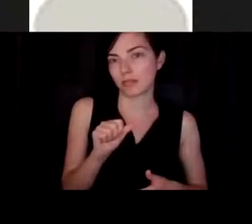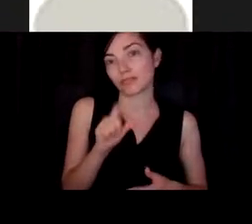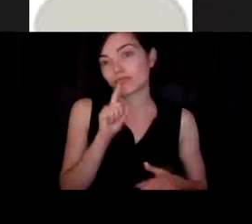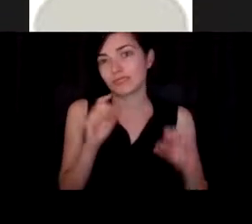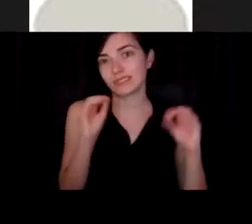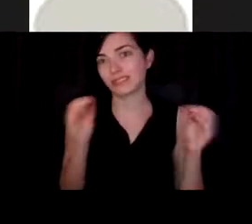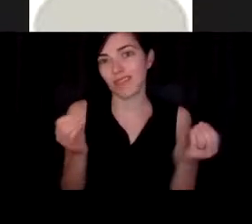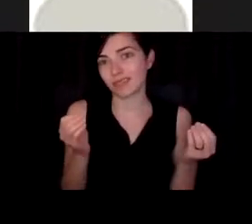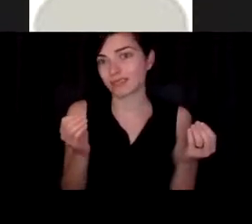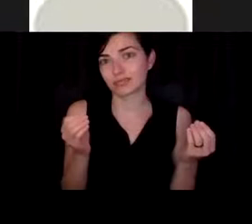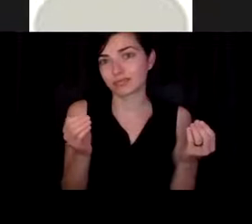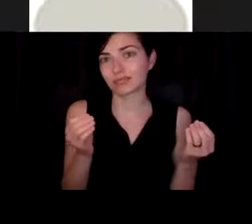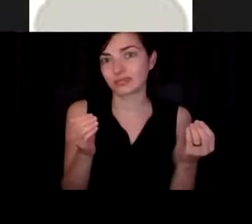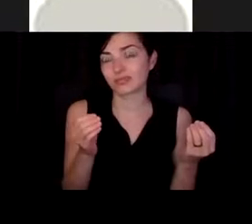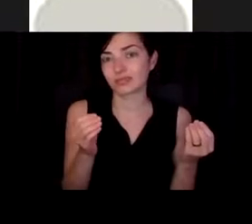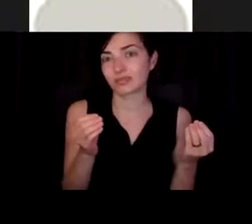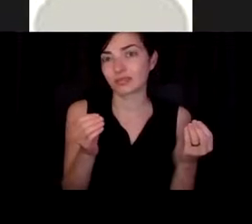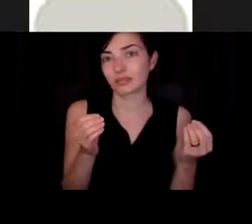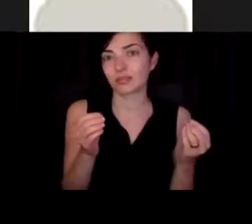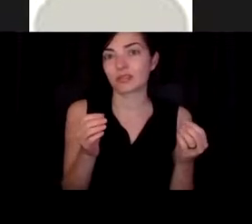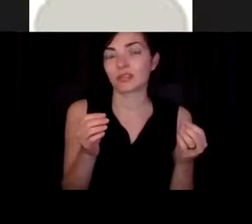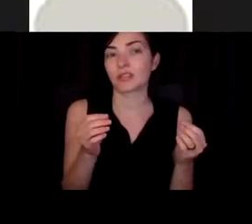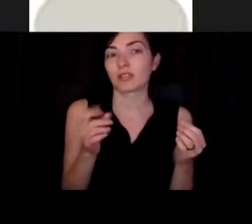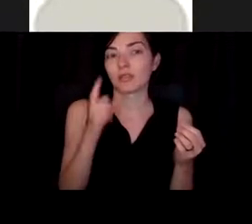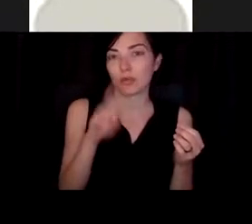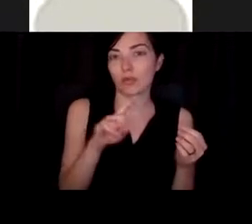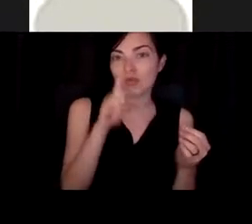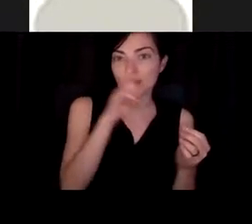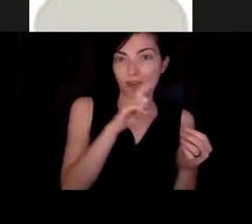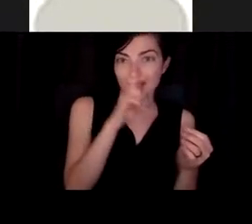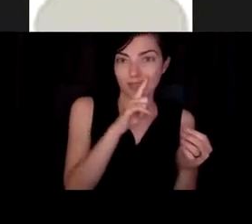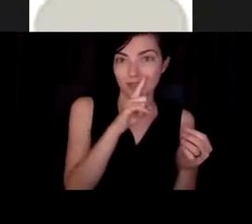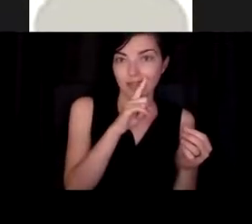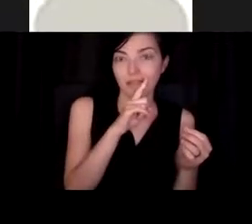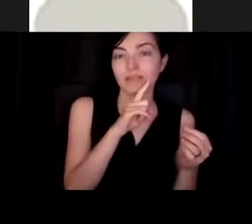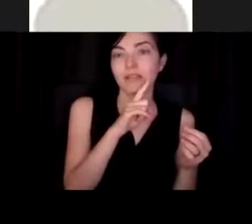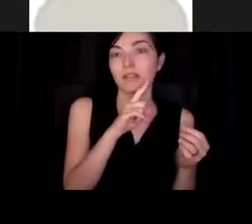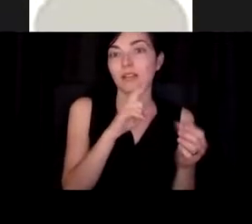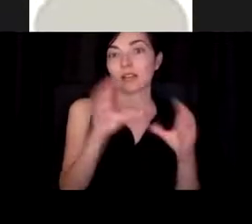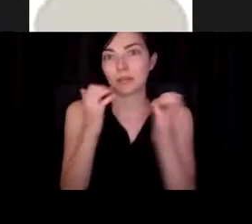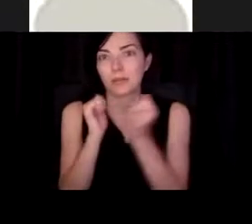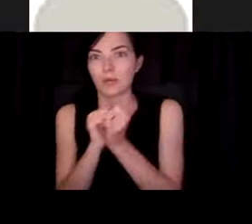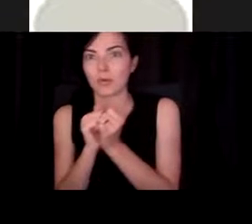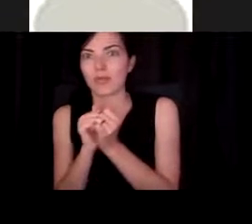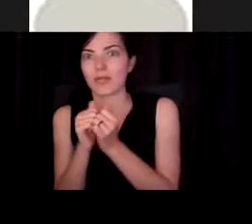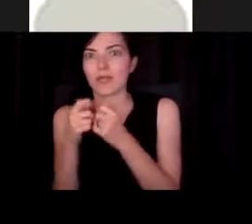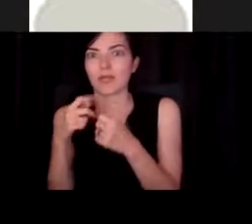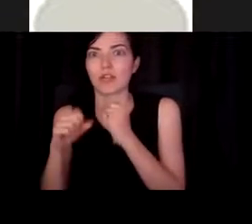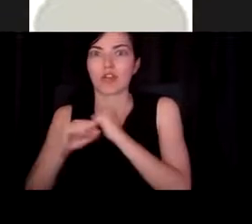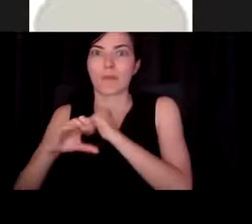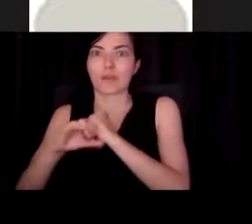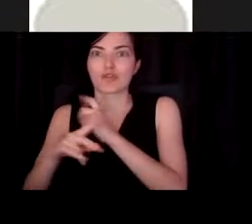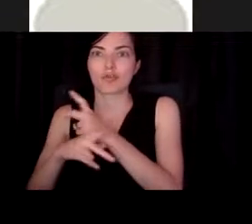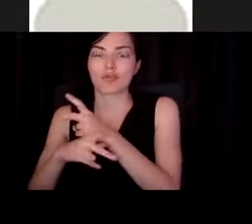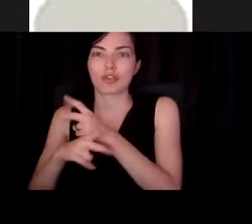compared to rats that are implanted with the same commercial materials that surgeons are using on